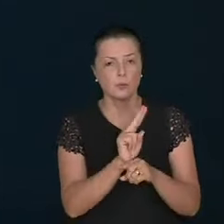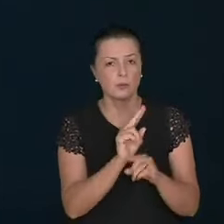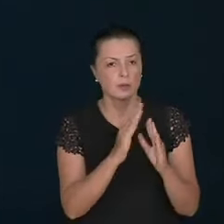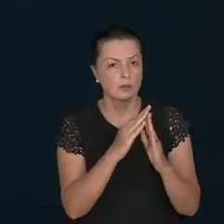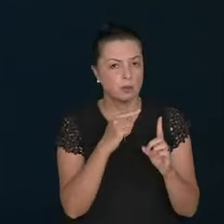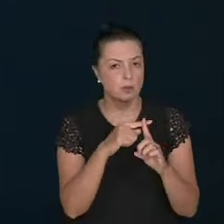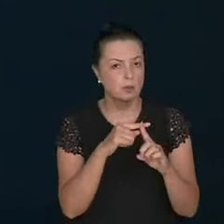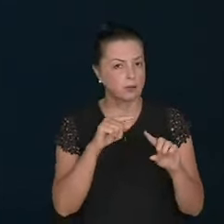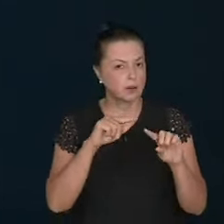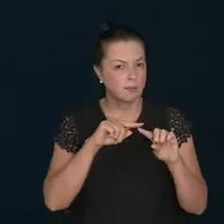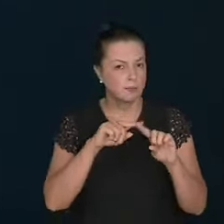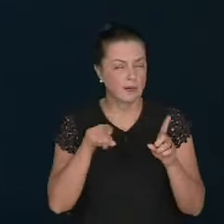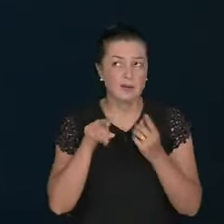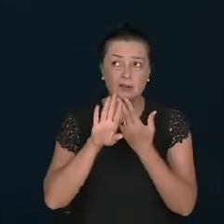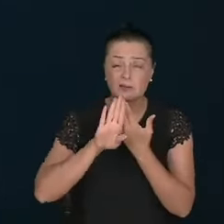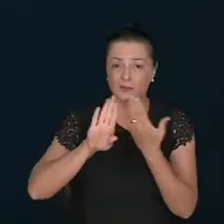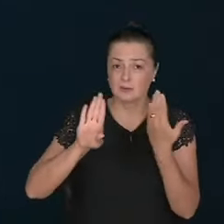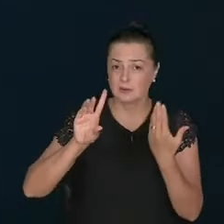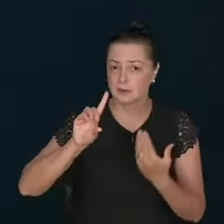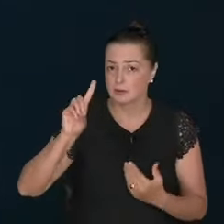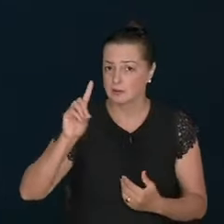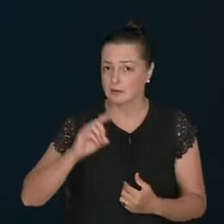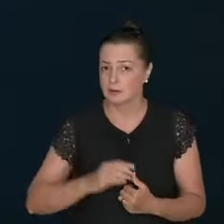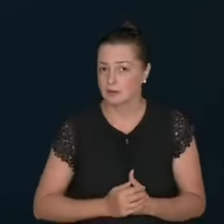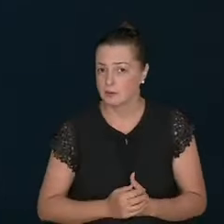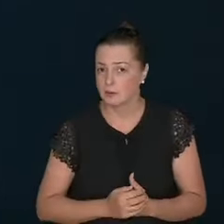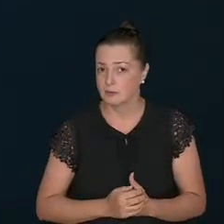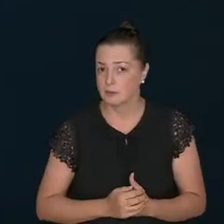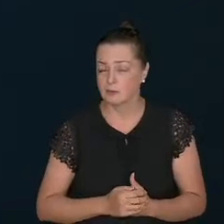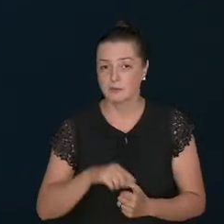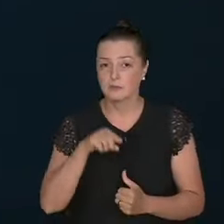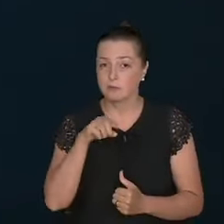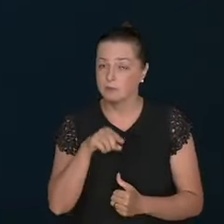You. Are losing. You. Are not. Overcoming. You. Are.